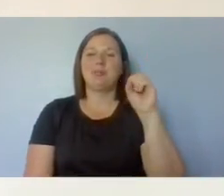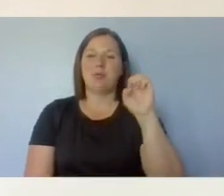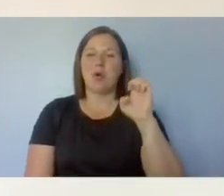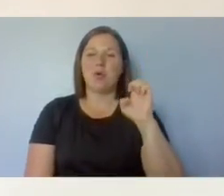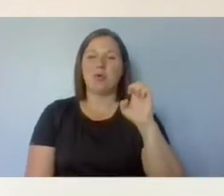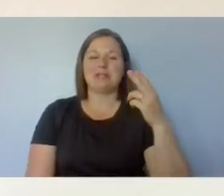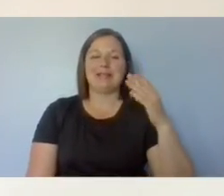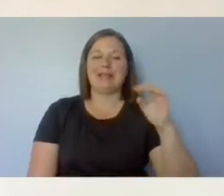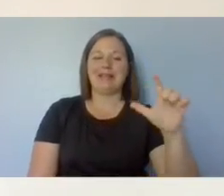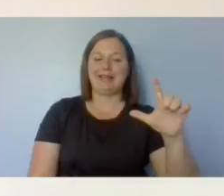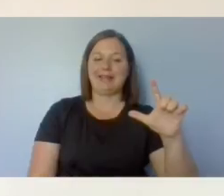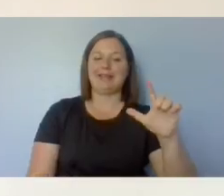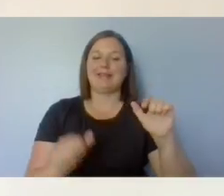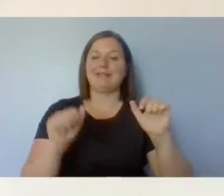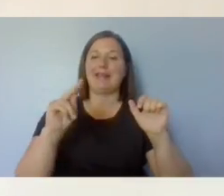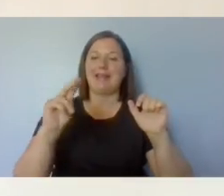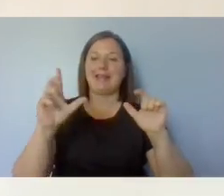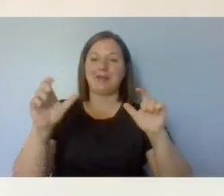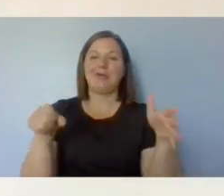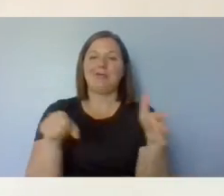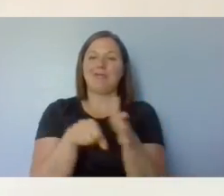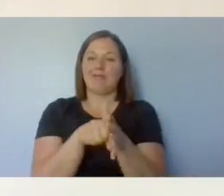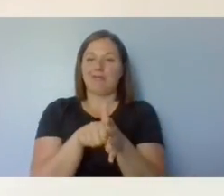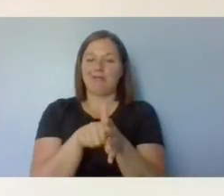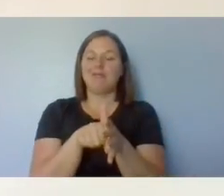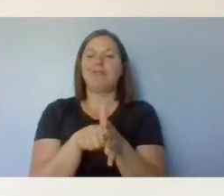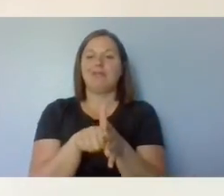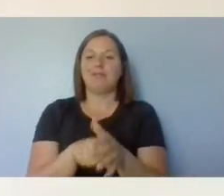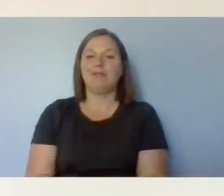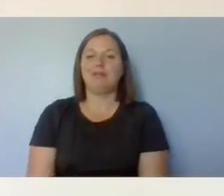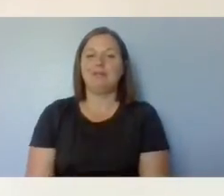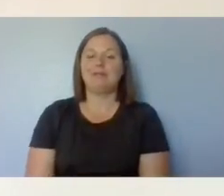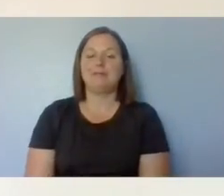leg hugs into the standing ankle.